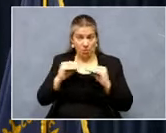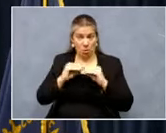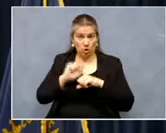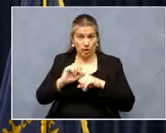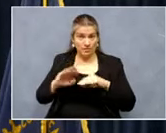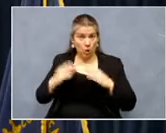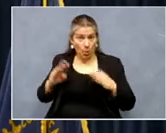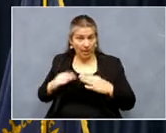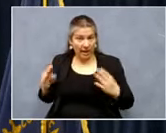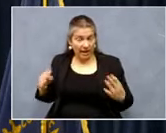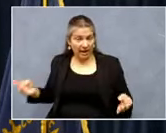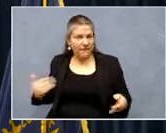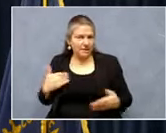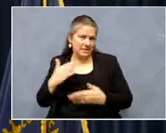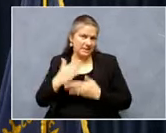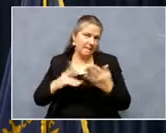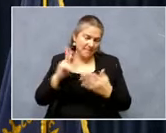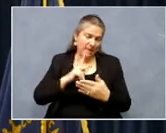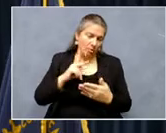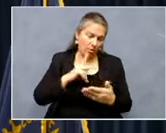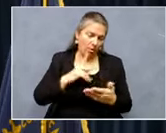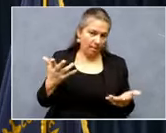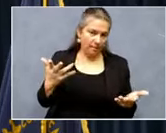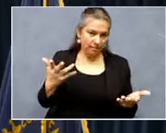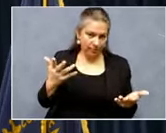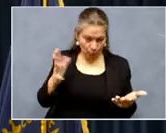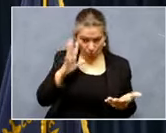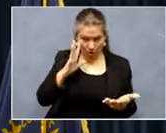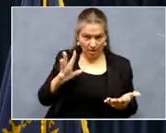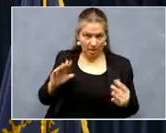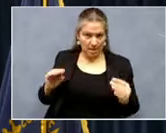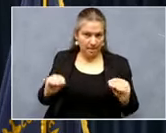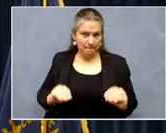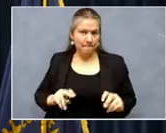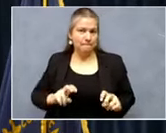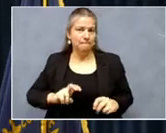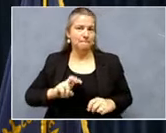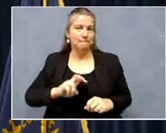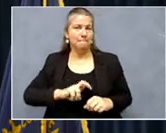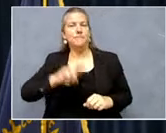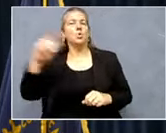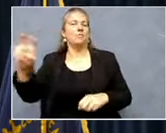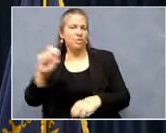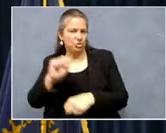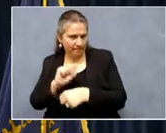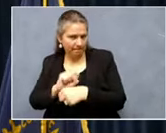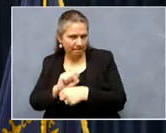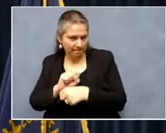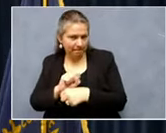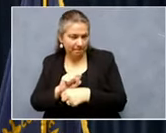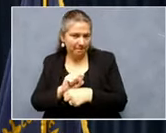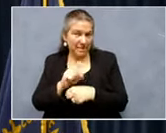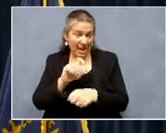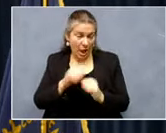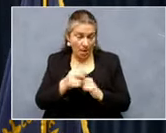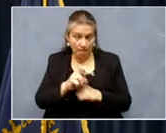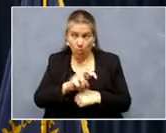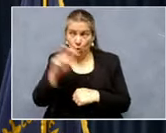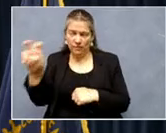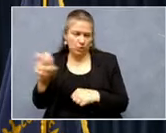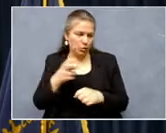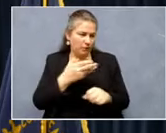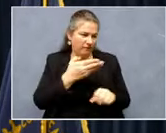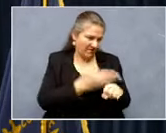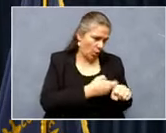will be some people who, who, who ultimately move jobs and you can only move a job by, by quitting, um, or getting fired. Um,